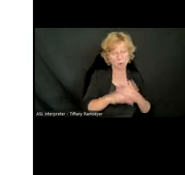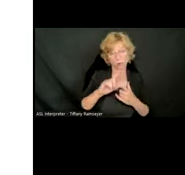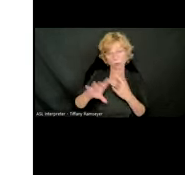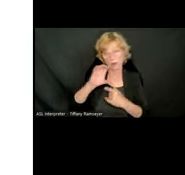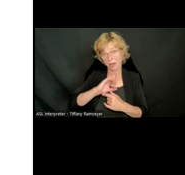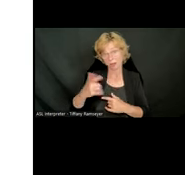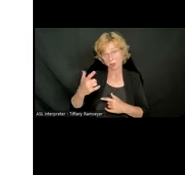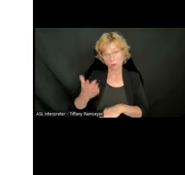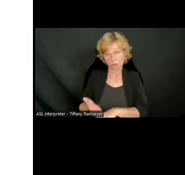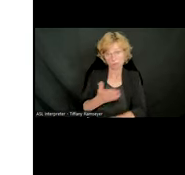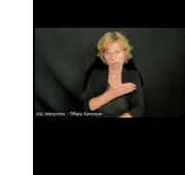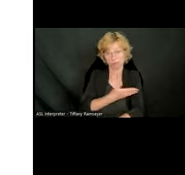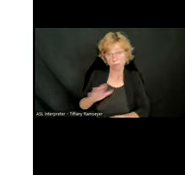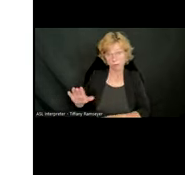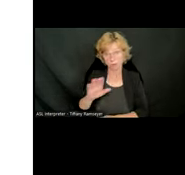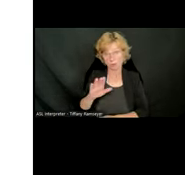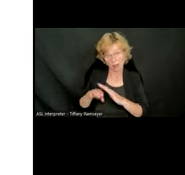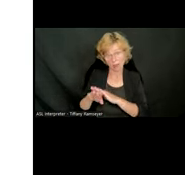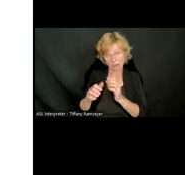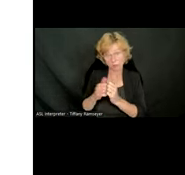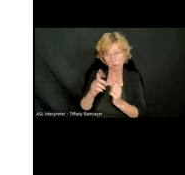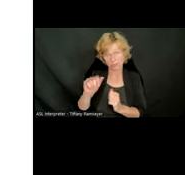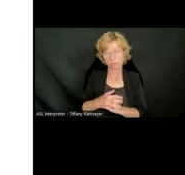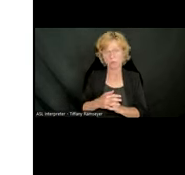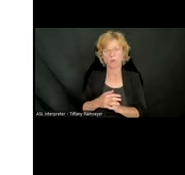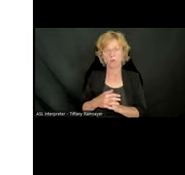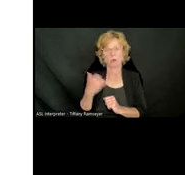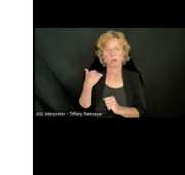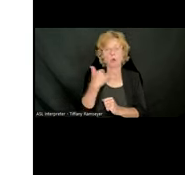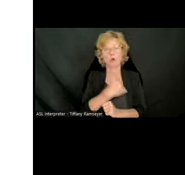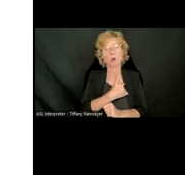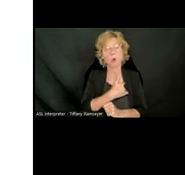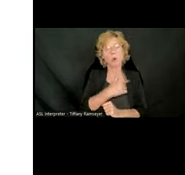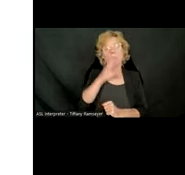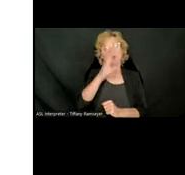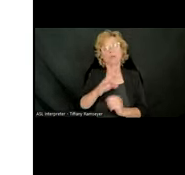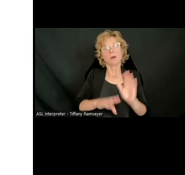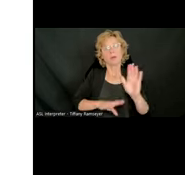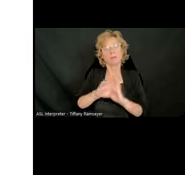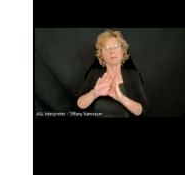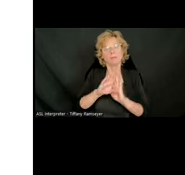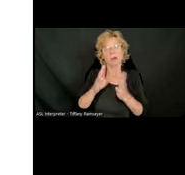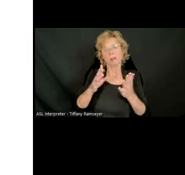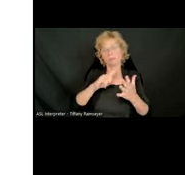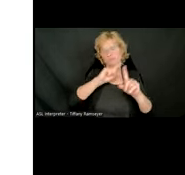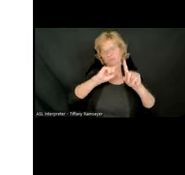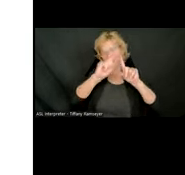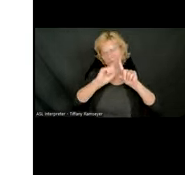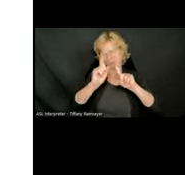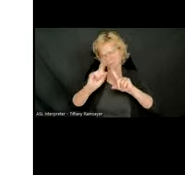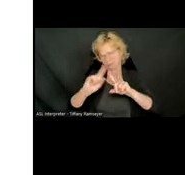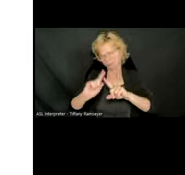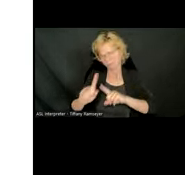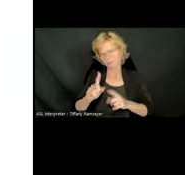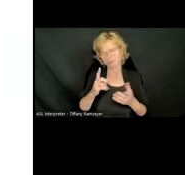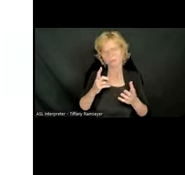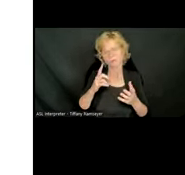OSEP directly and through its partners and grantees develops a wide range of research-based products,